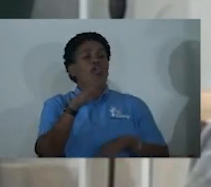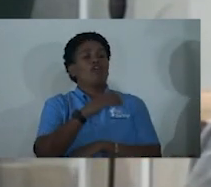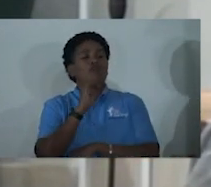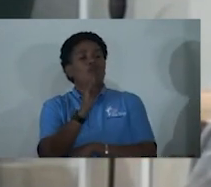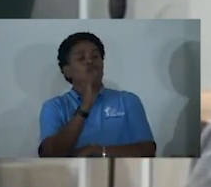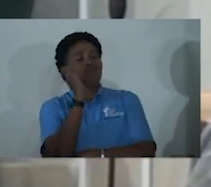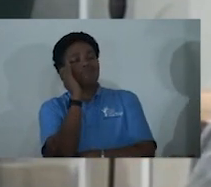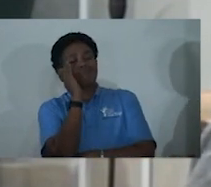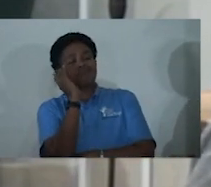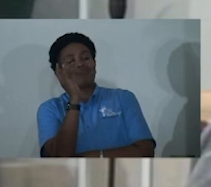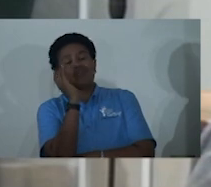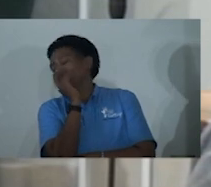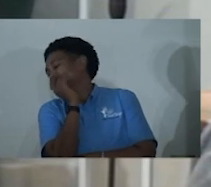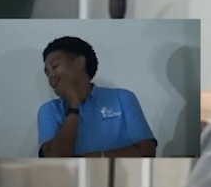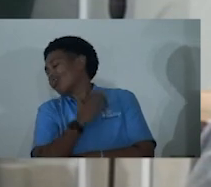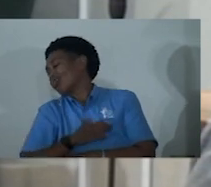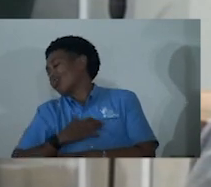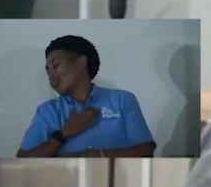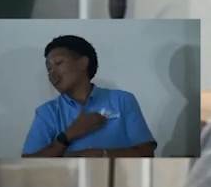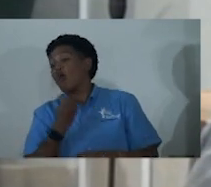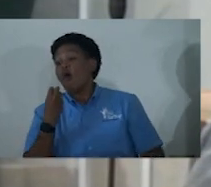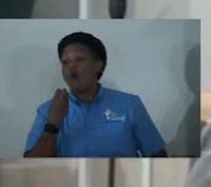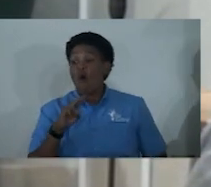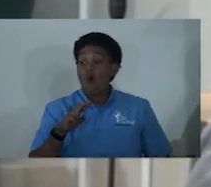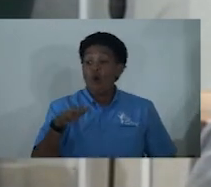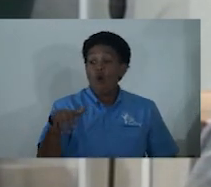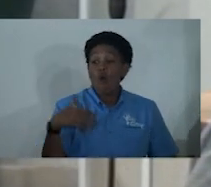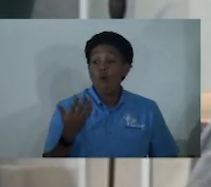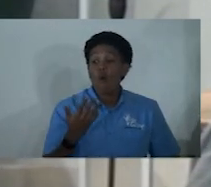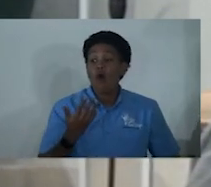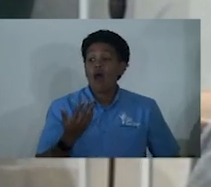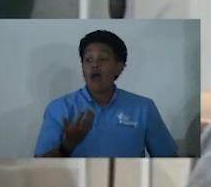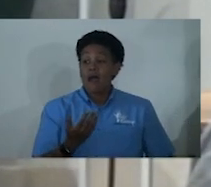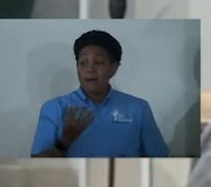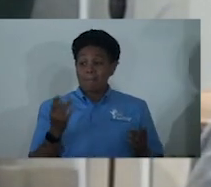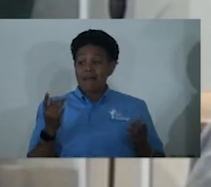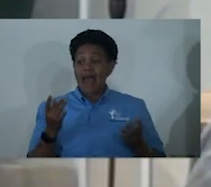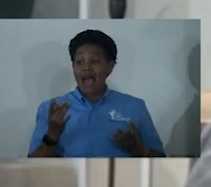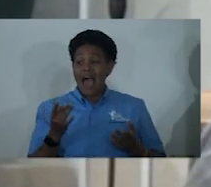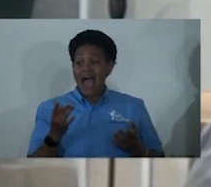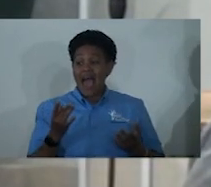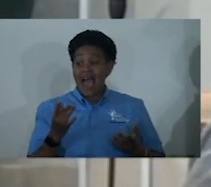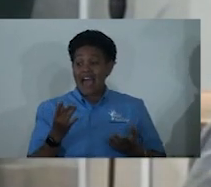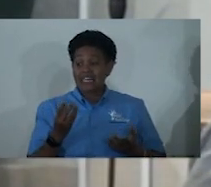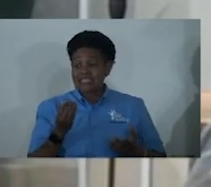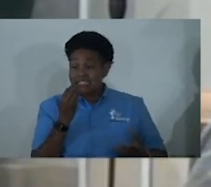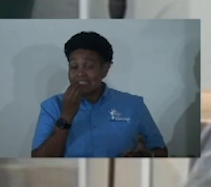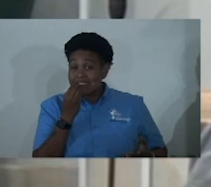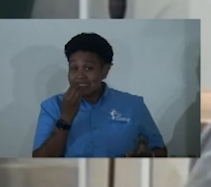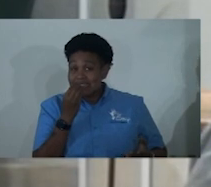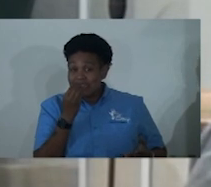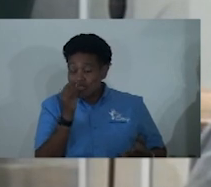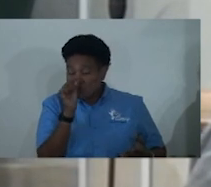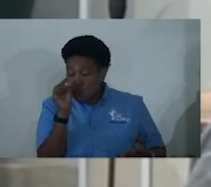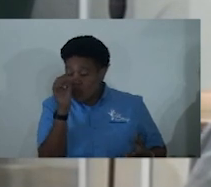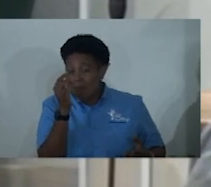plastic waste or consuming micro-plastics in food and drinking water.